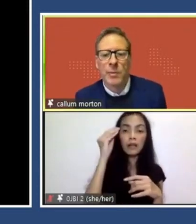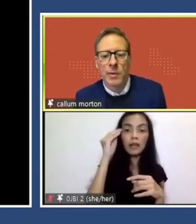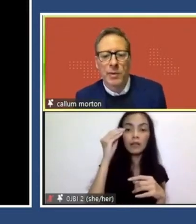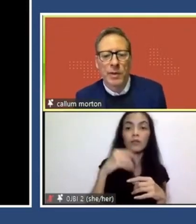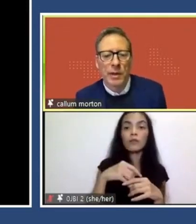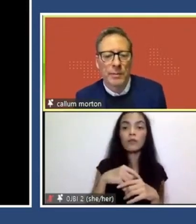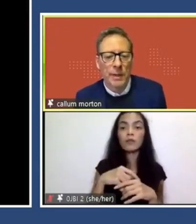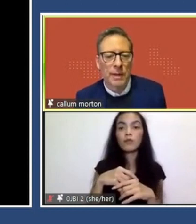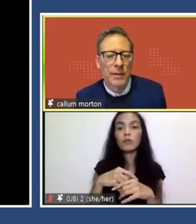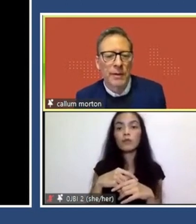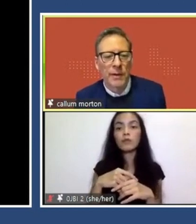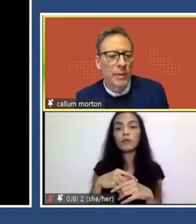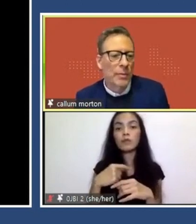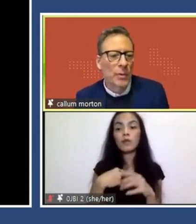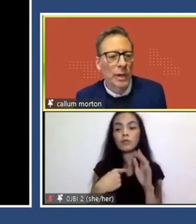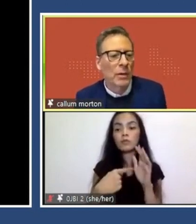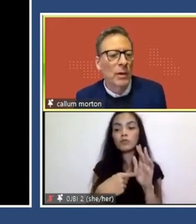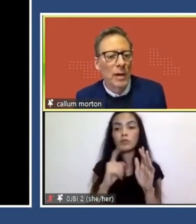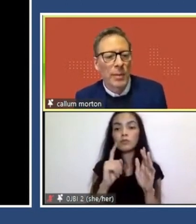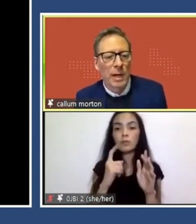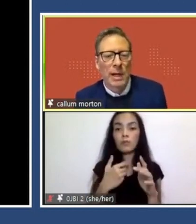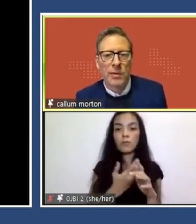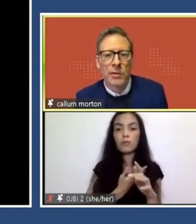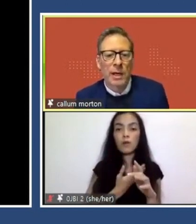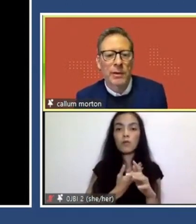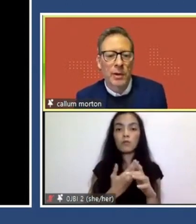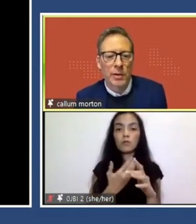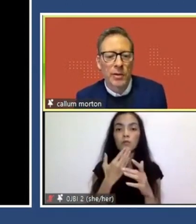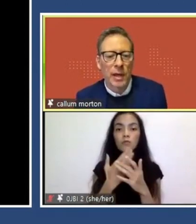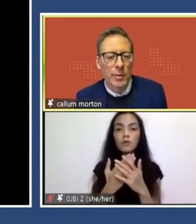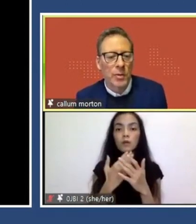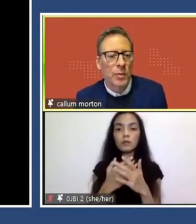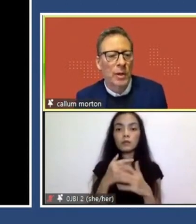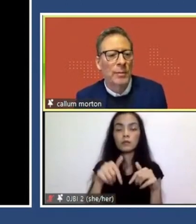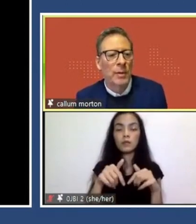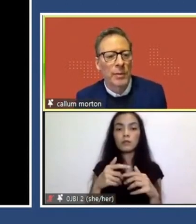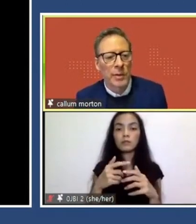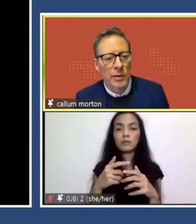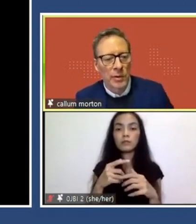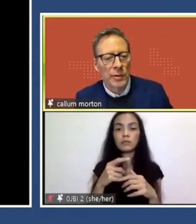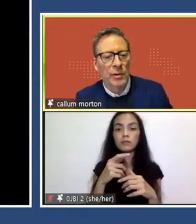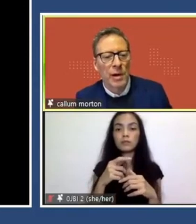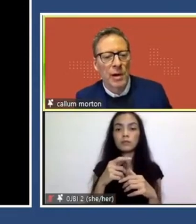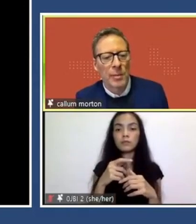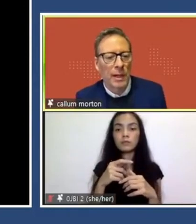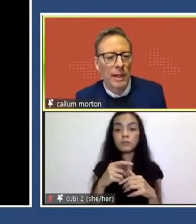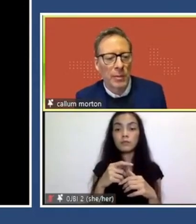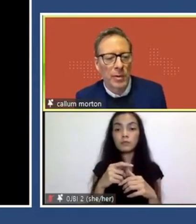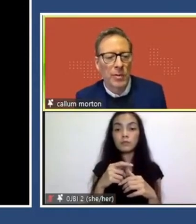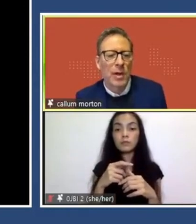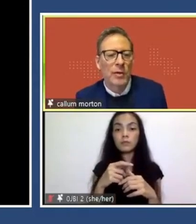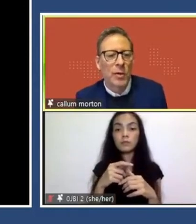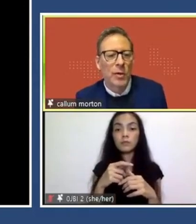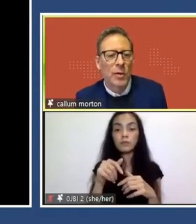show this image because it's a very famous work now by an artist called Agatha Gosnay, which is on the ground